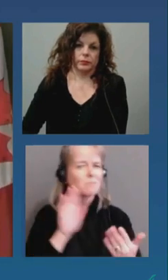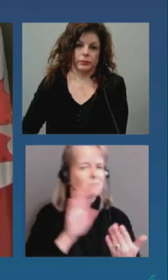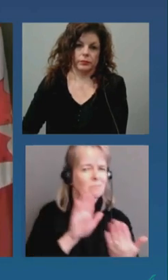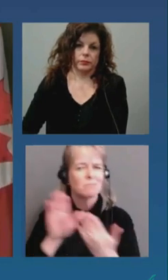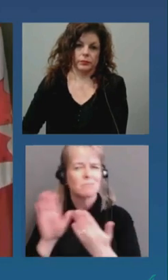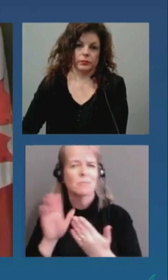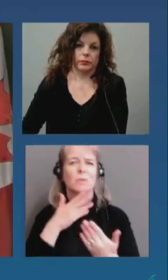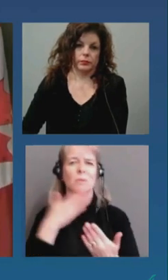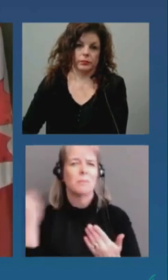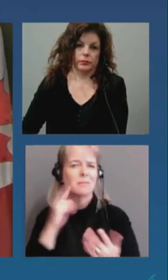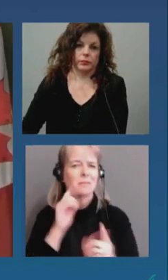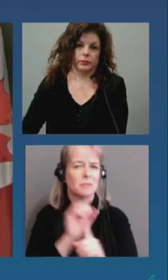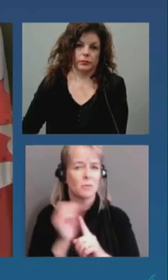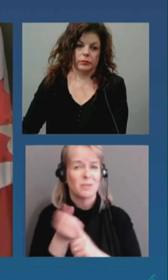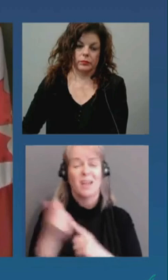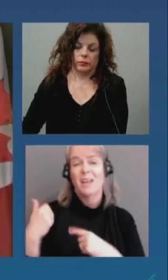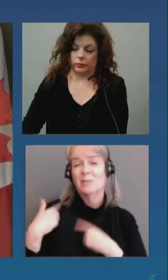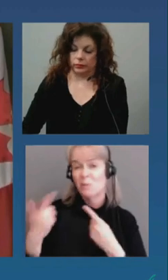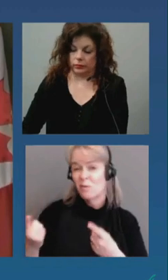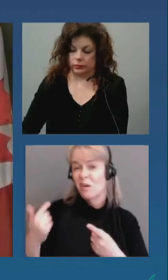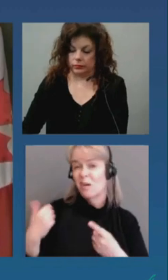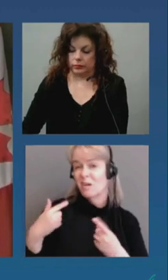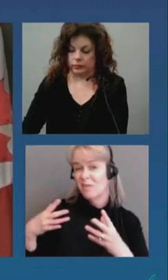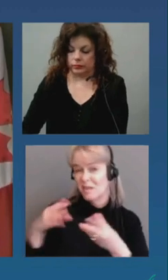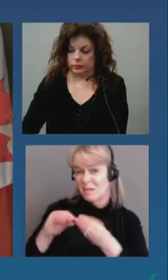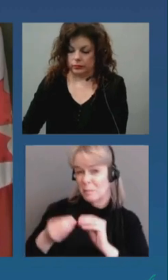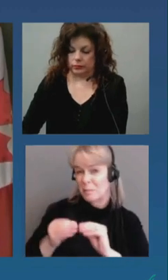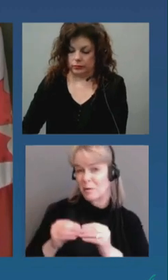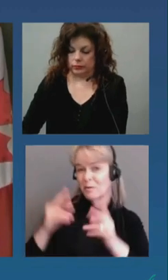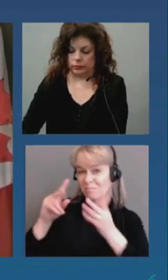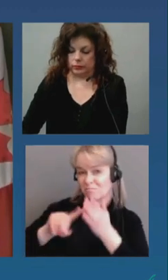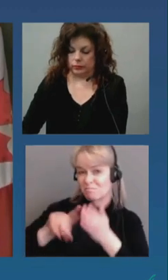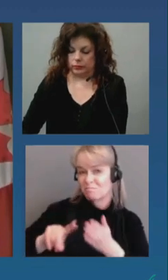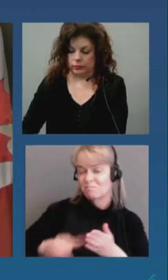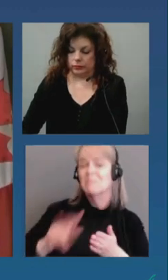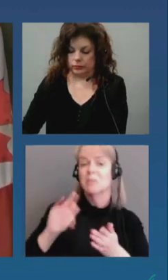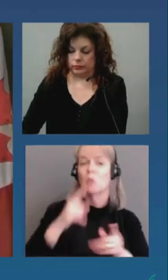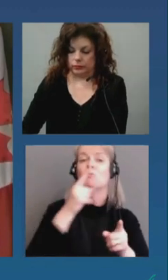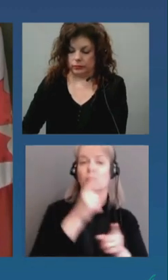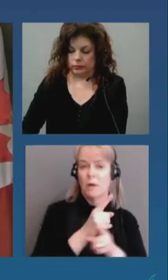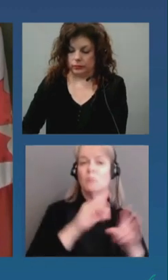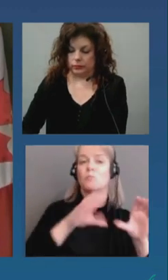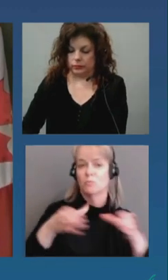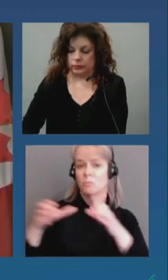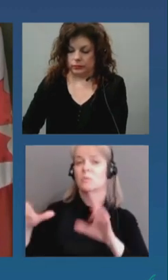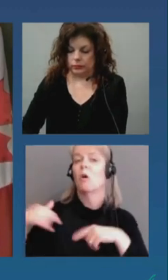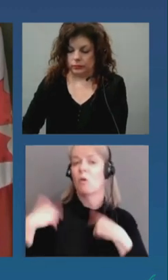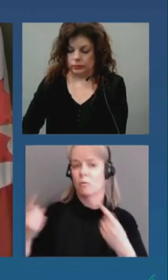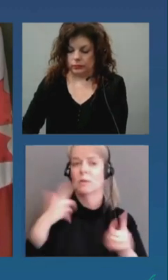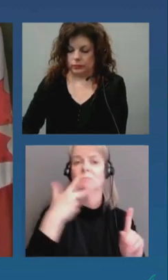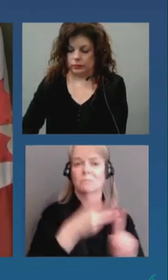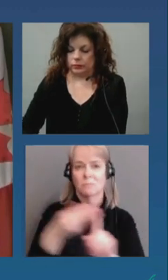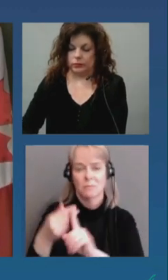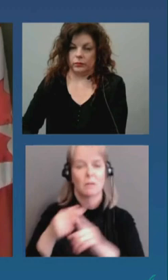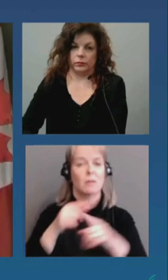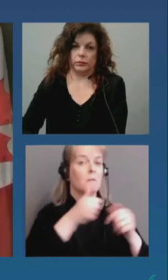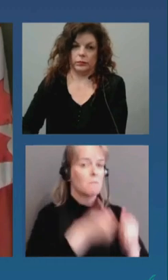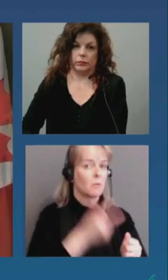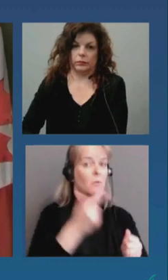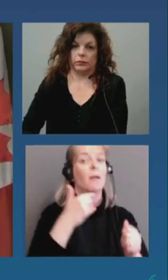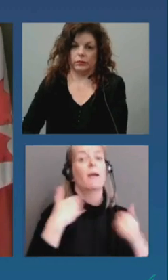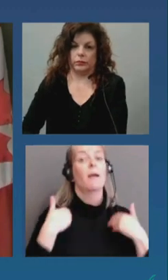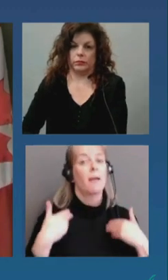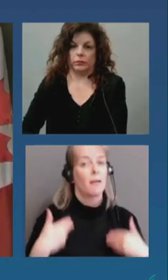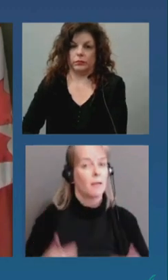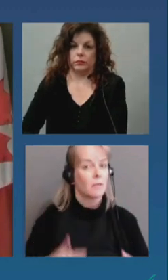data the right people have gotten vaccinated we've you know done our long-term care those who are most at risk by age category and now we're starting to